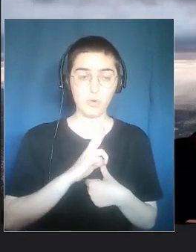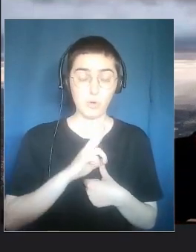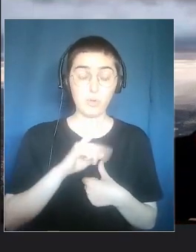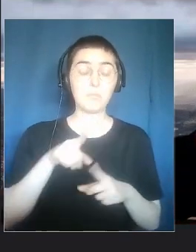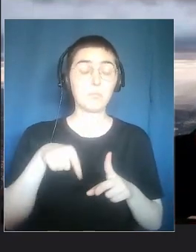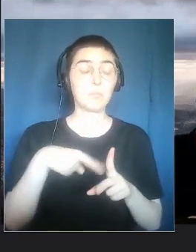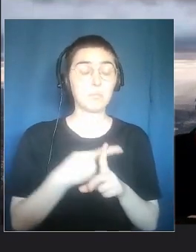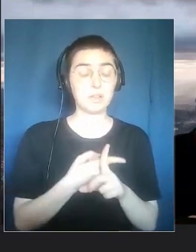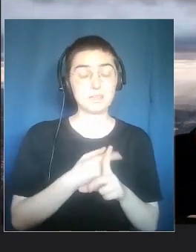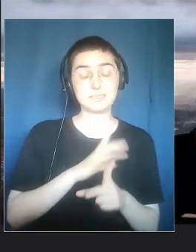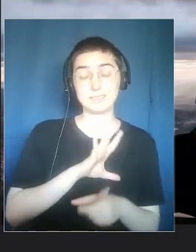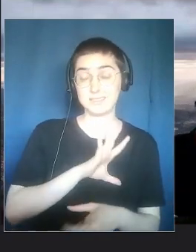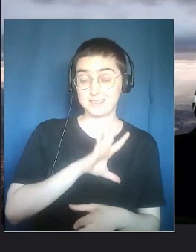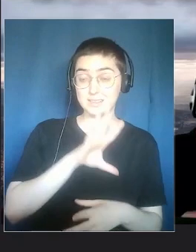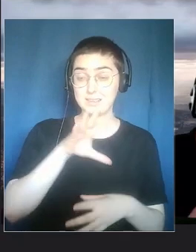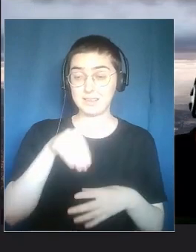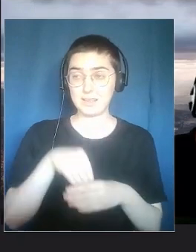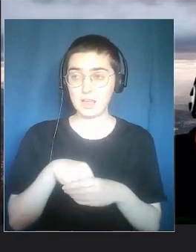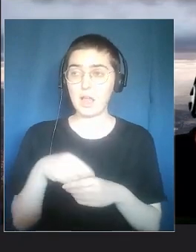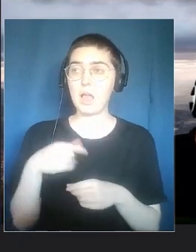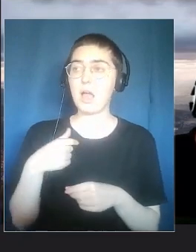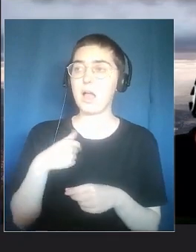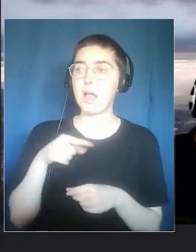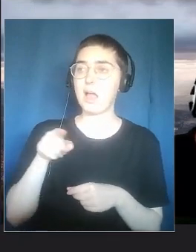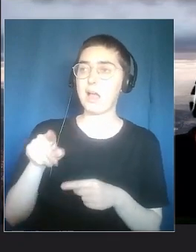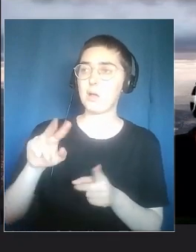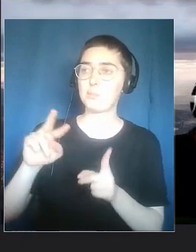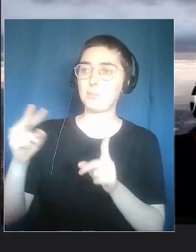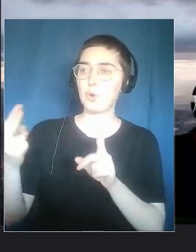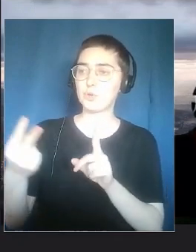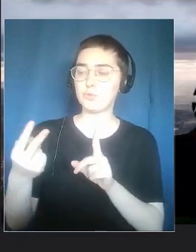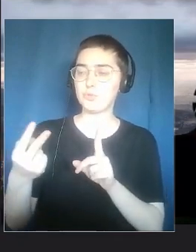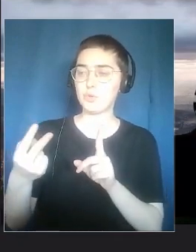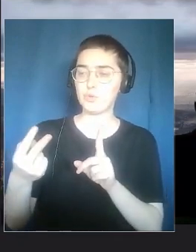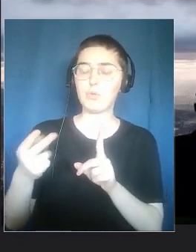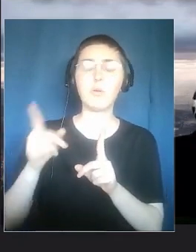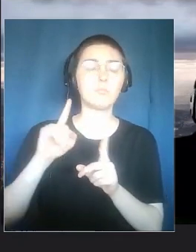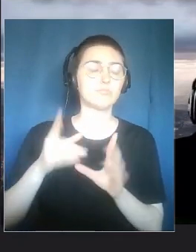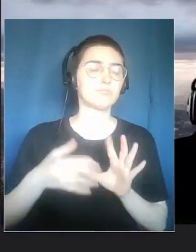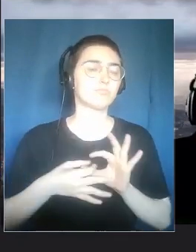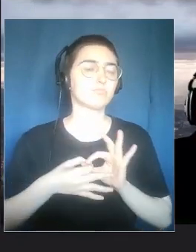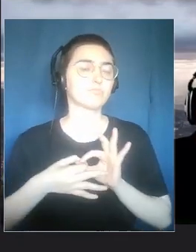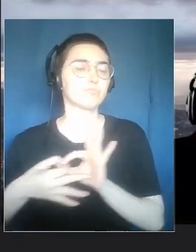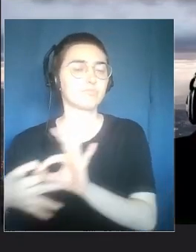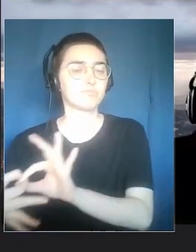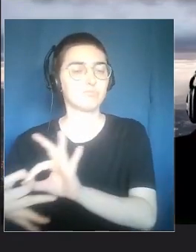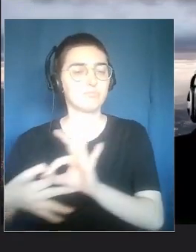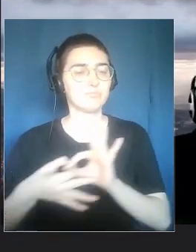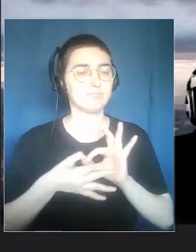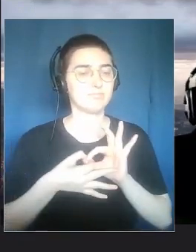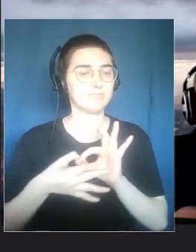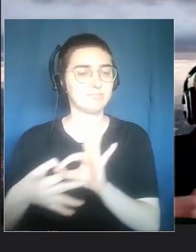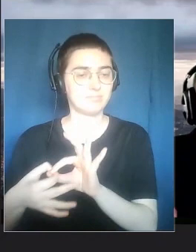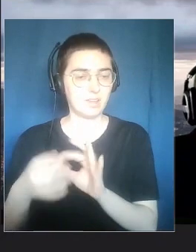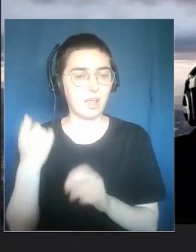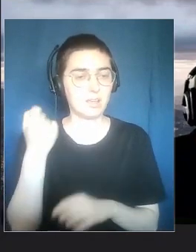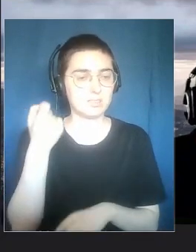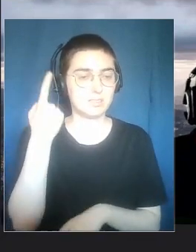like the anthropological method. We need to be seen, we need to see, and we need to embrace.